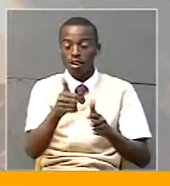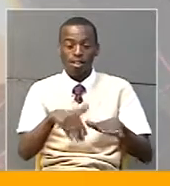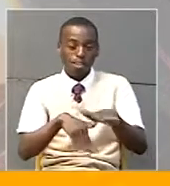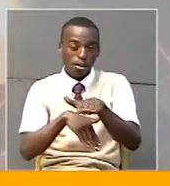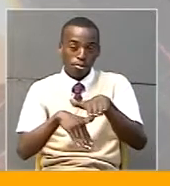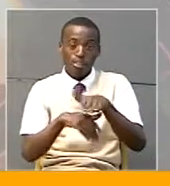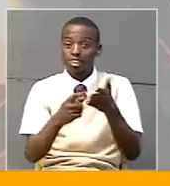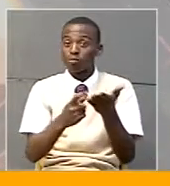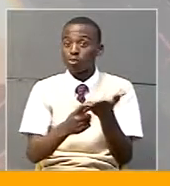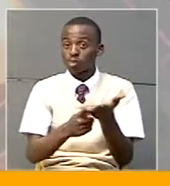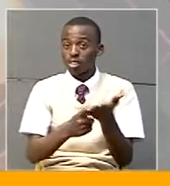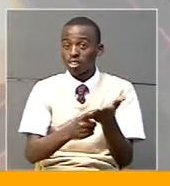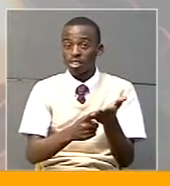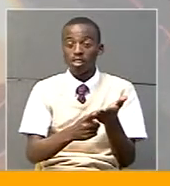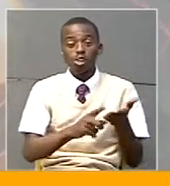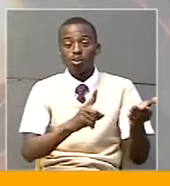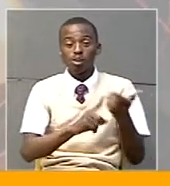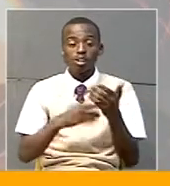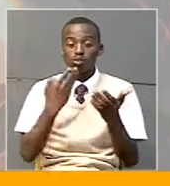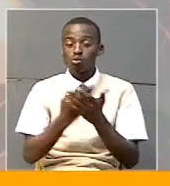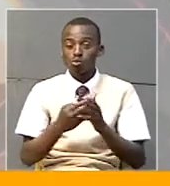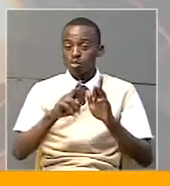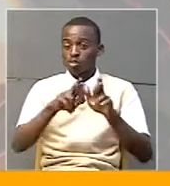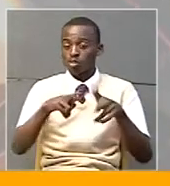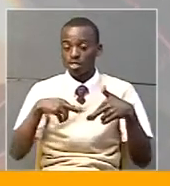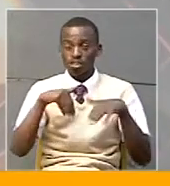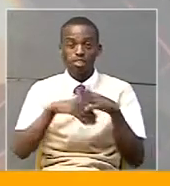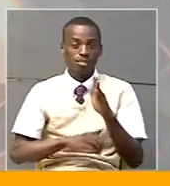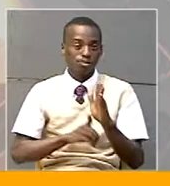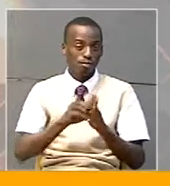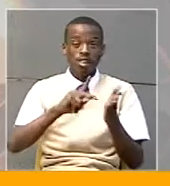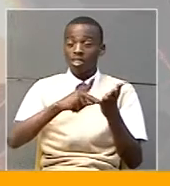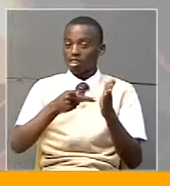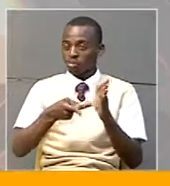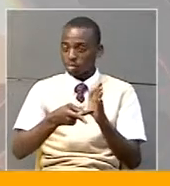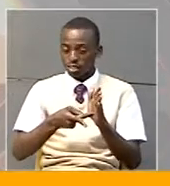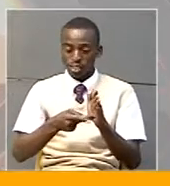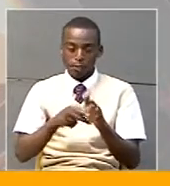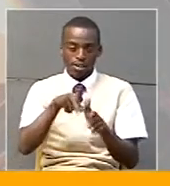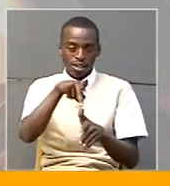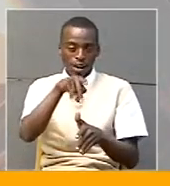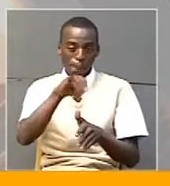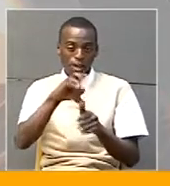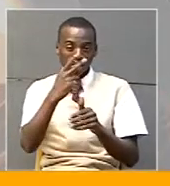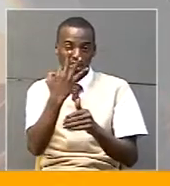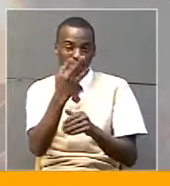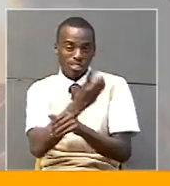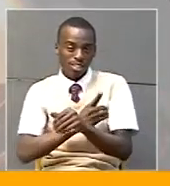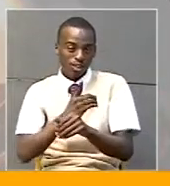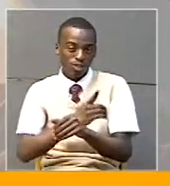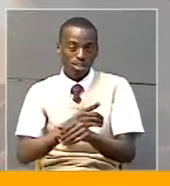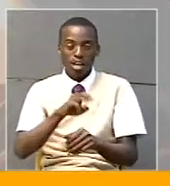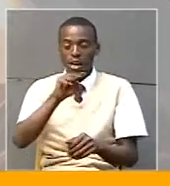if Uganda is to realise true development. Now, the project has been piloted in three districts of